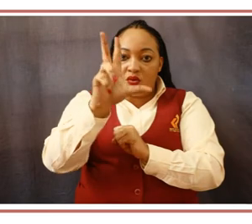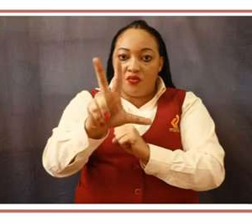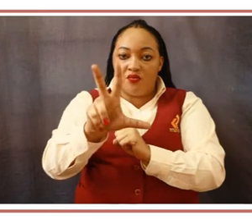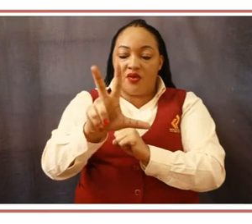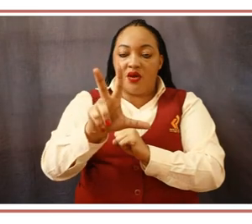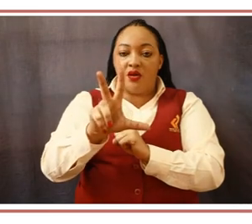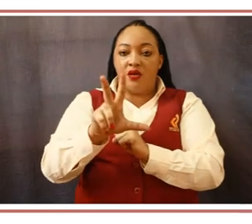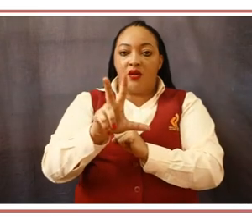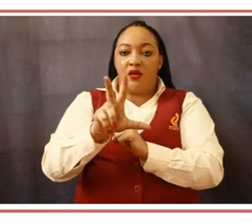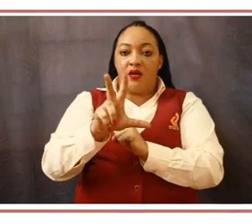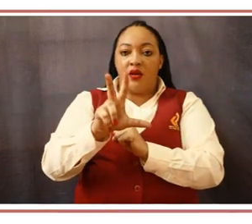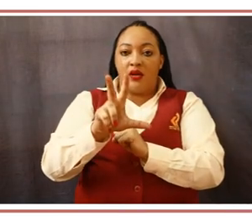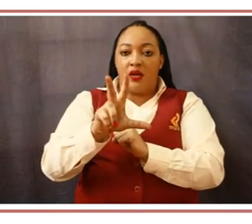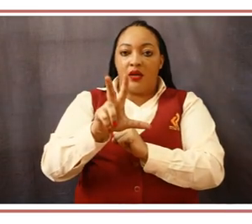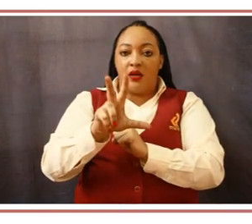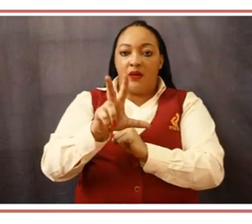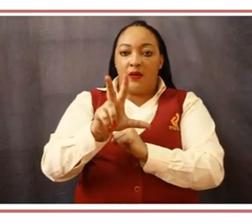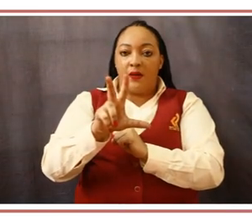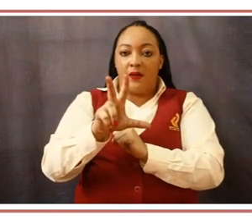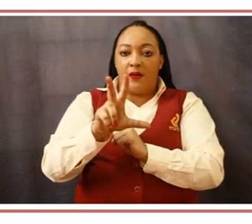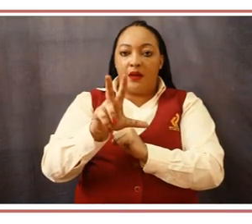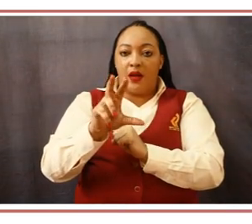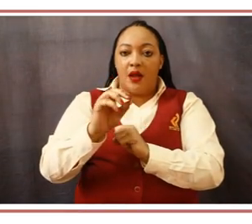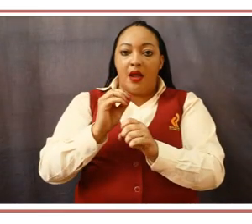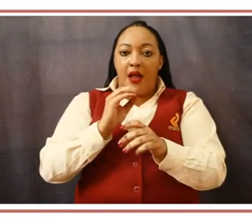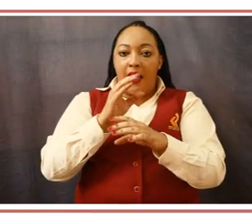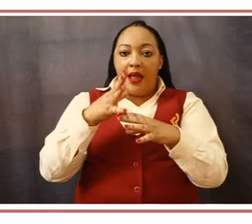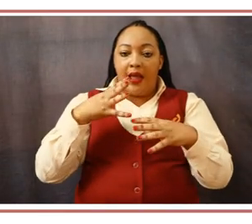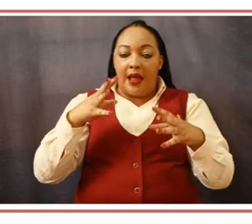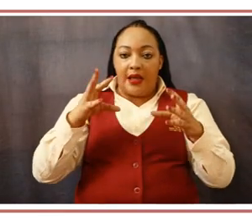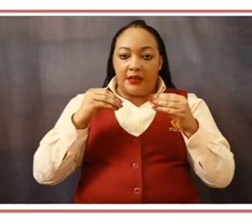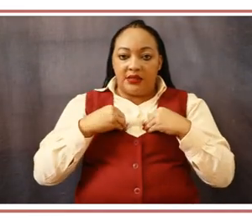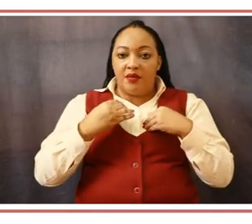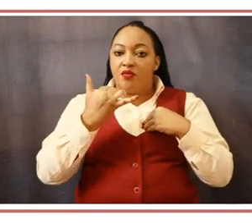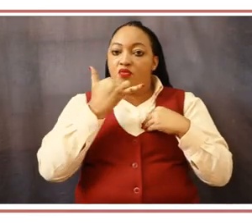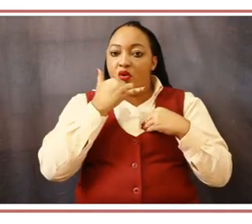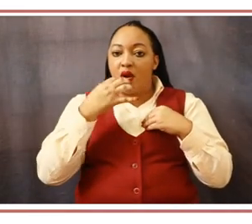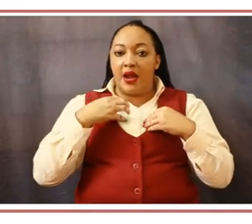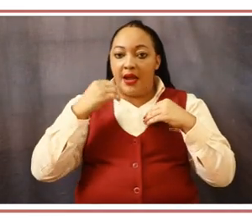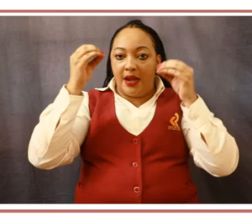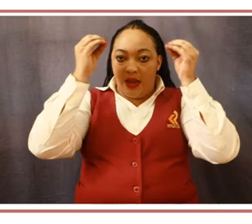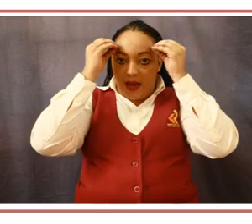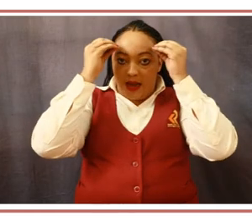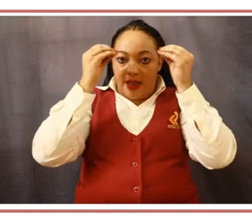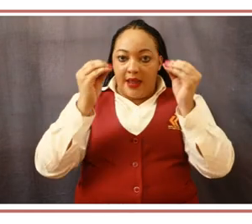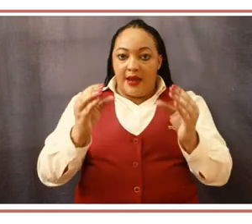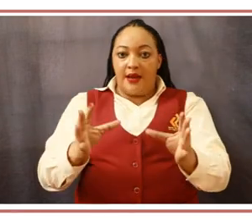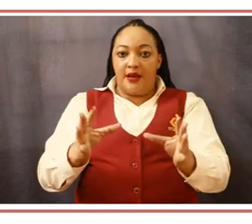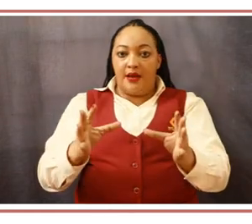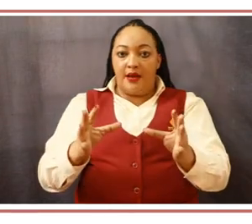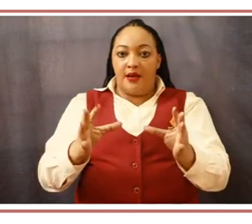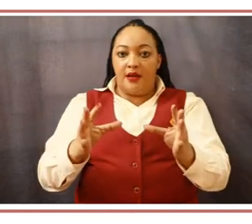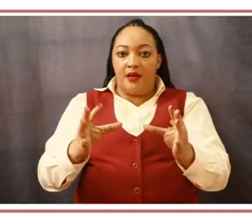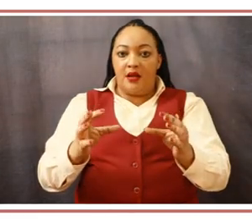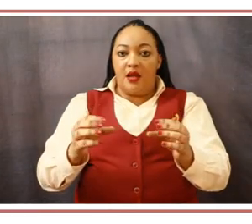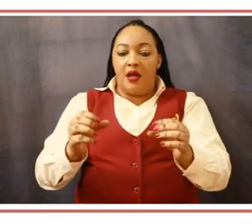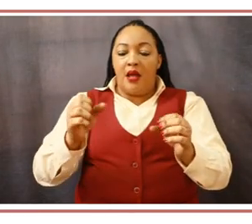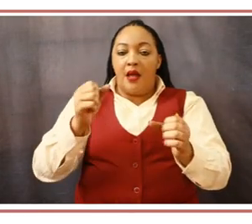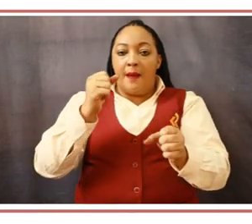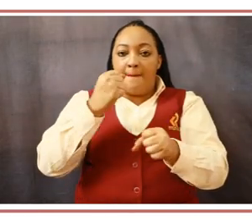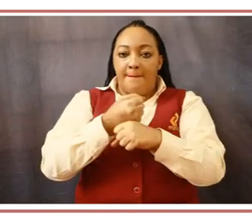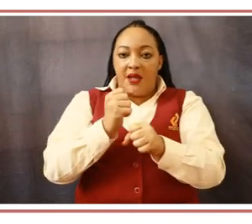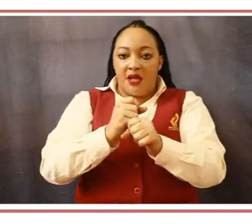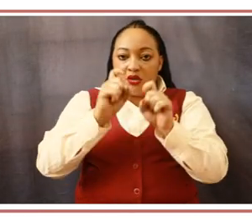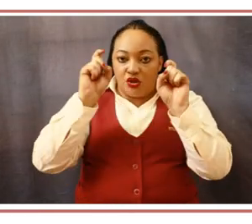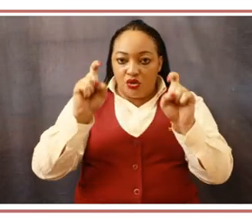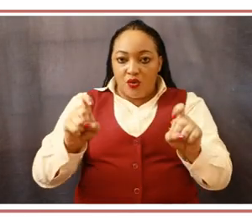on availability of funds and supporting information. We will uphold our integrity at all times. Staff will act ethically in line